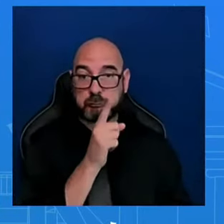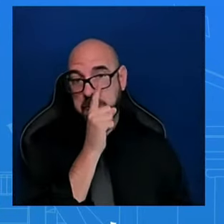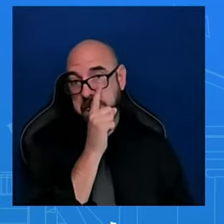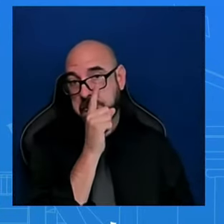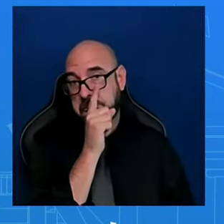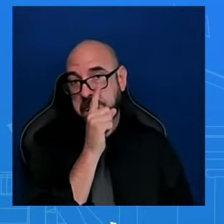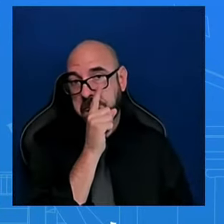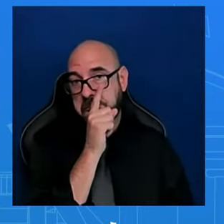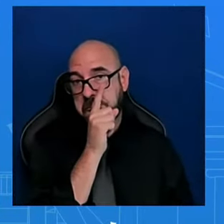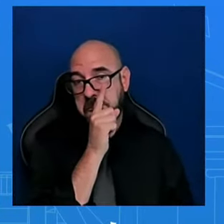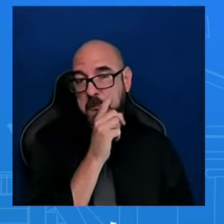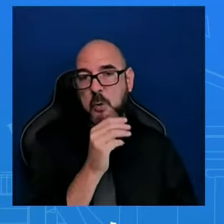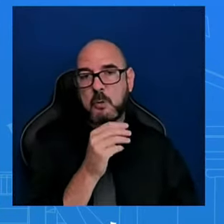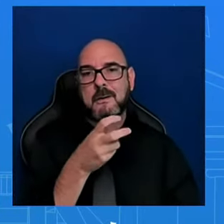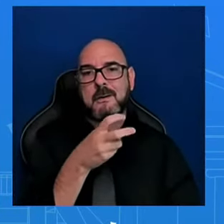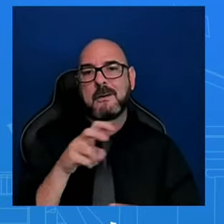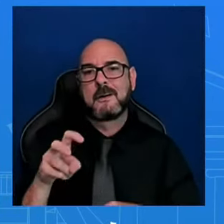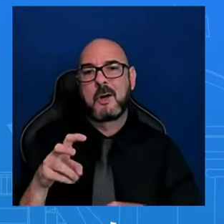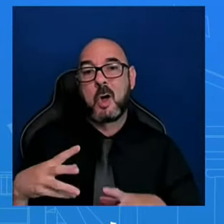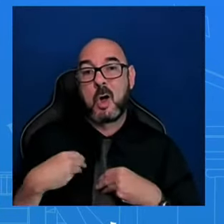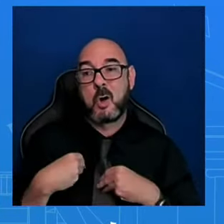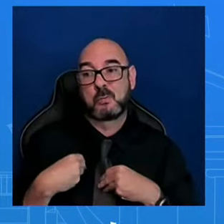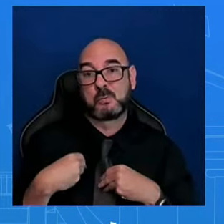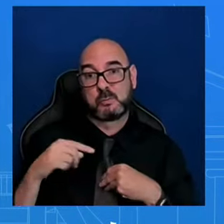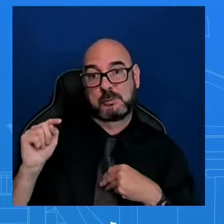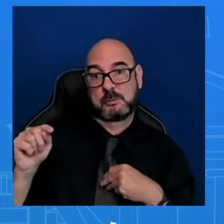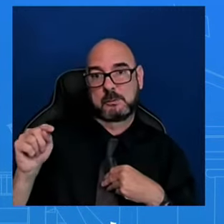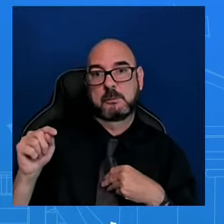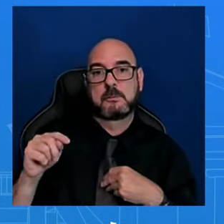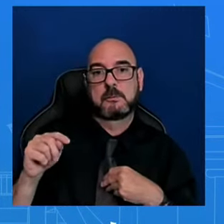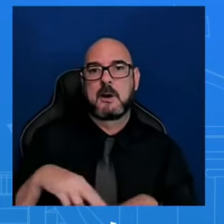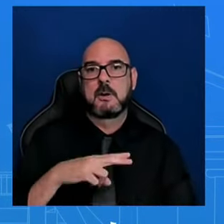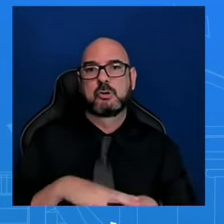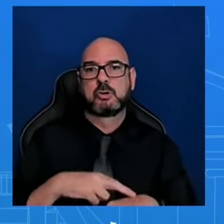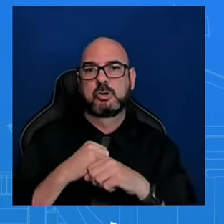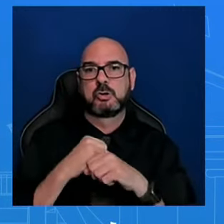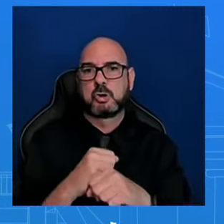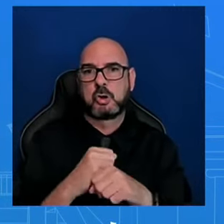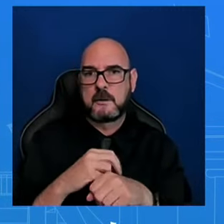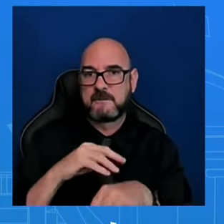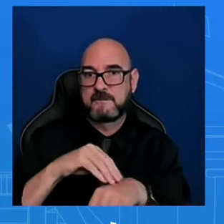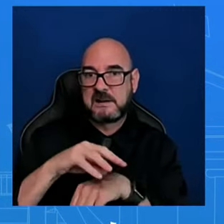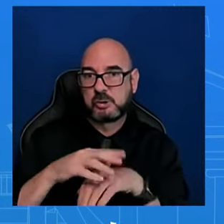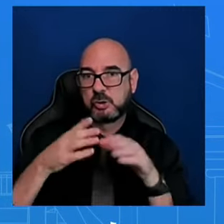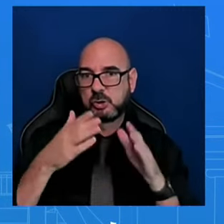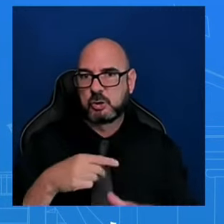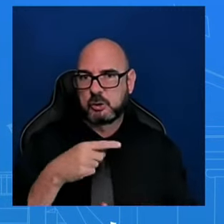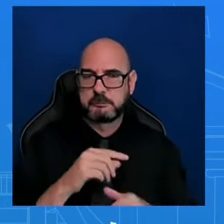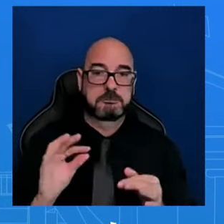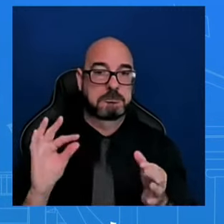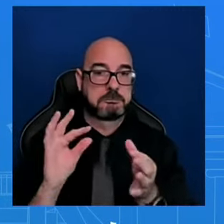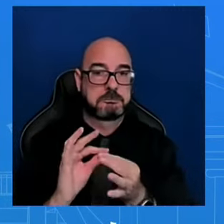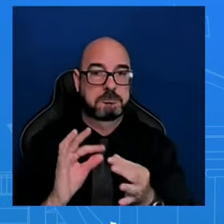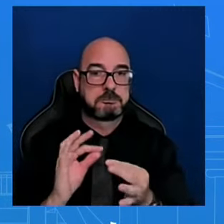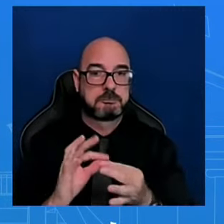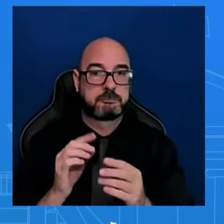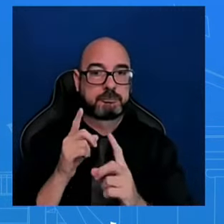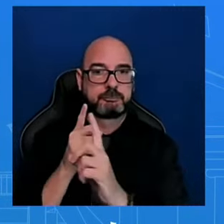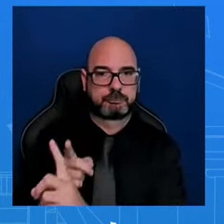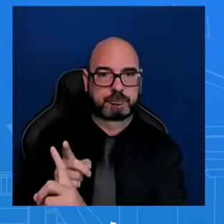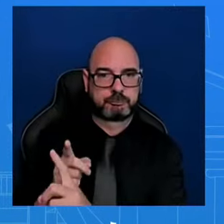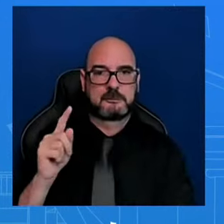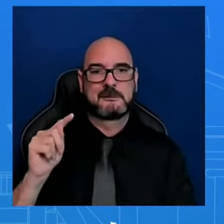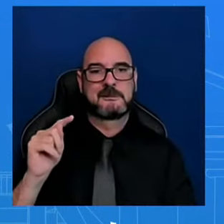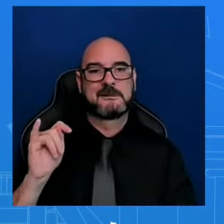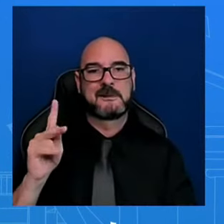the national security advisor when he's been here a couple times at the podium speaking to TikTok and the legislation and how we're trying to move forward. It is